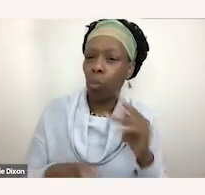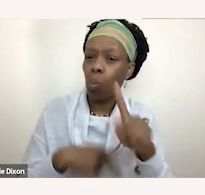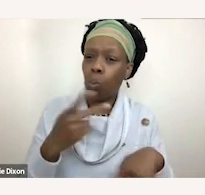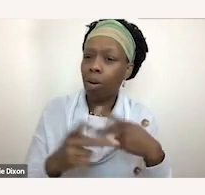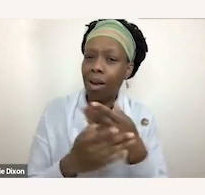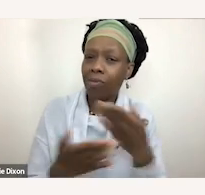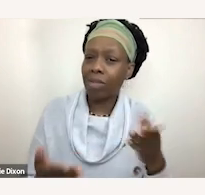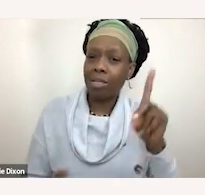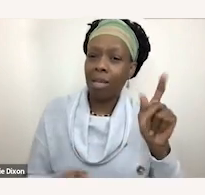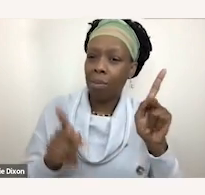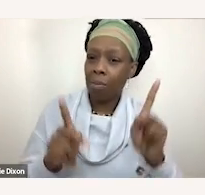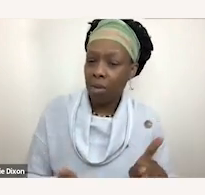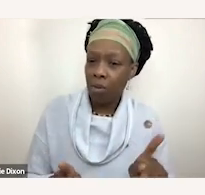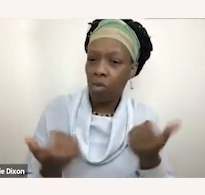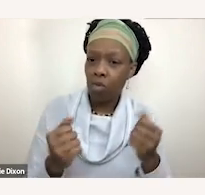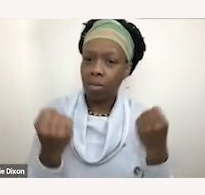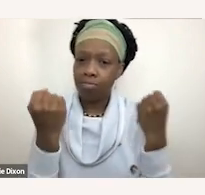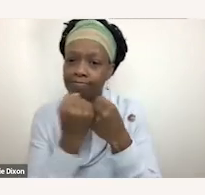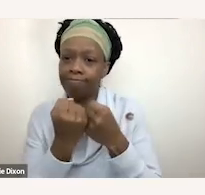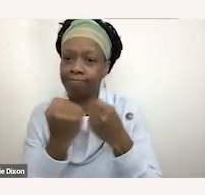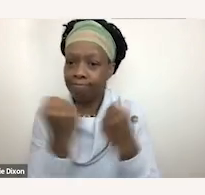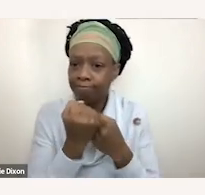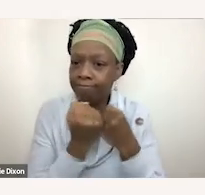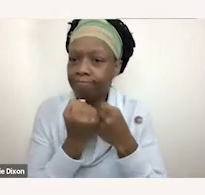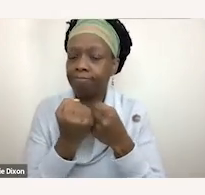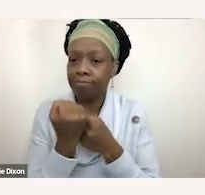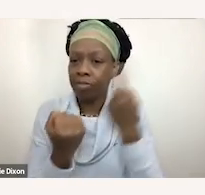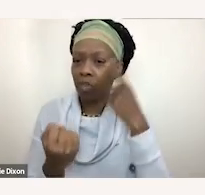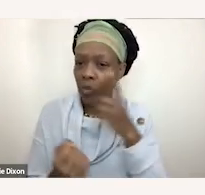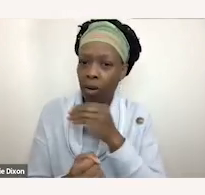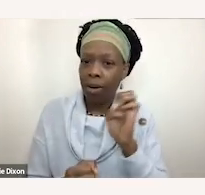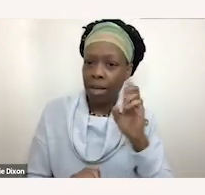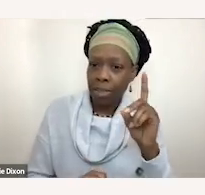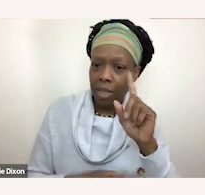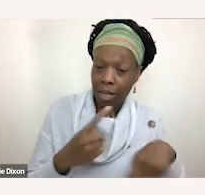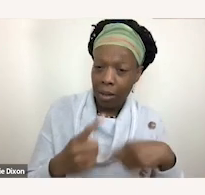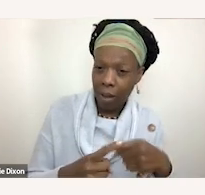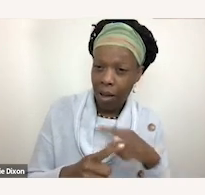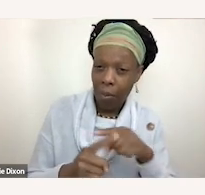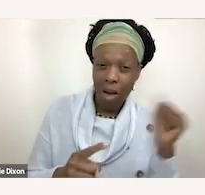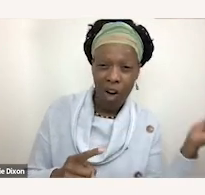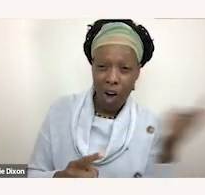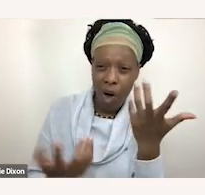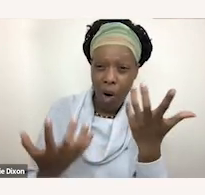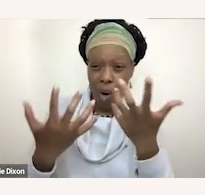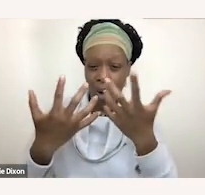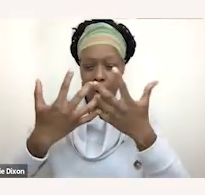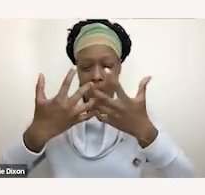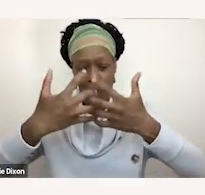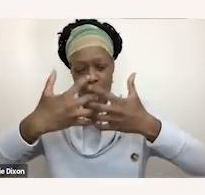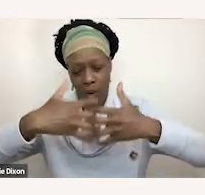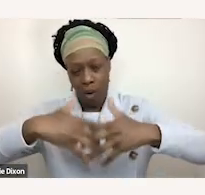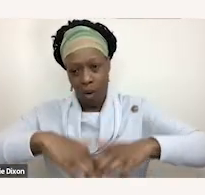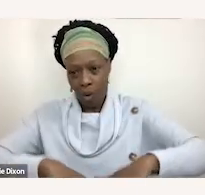advocating for and educating on and it all fits together in just helping you form a